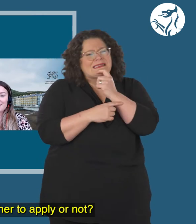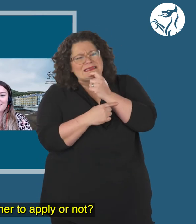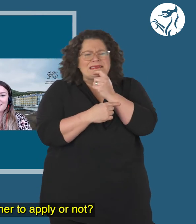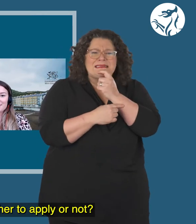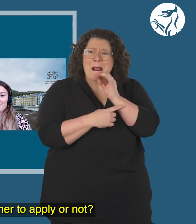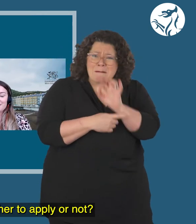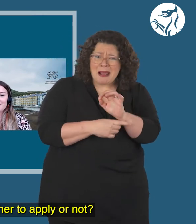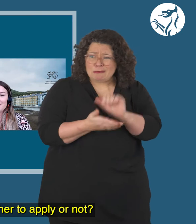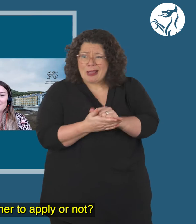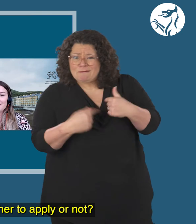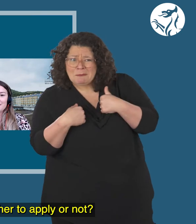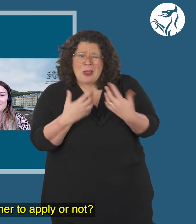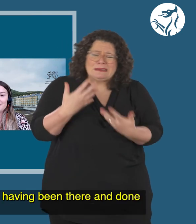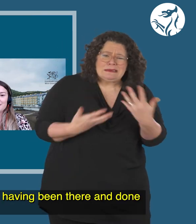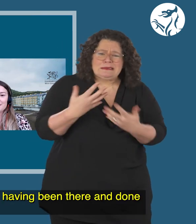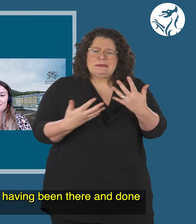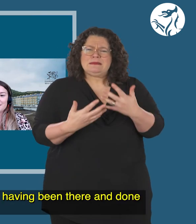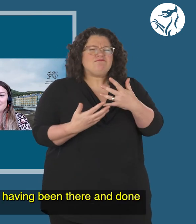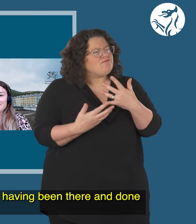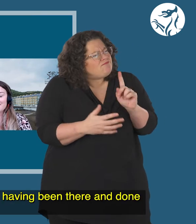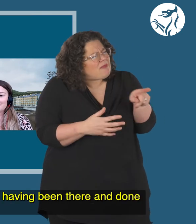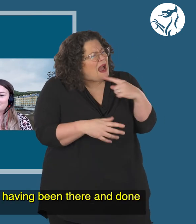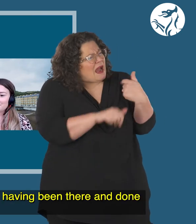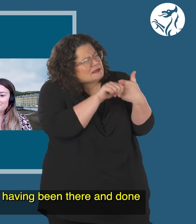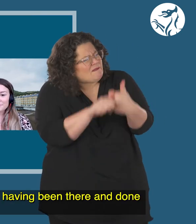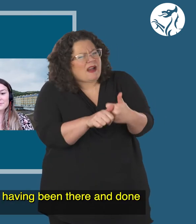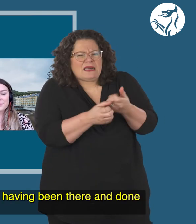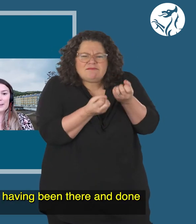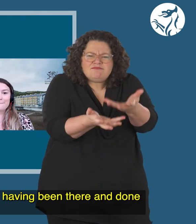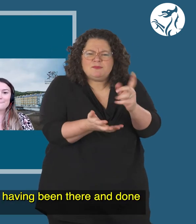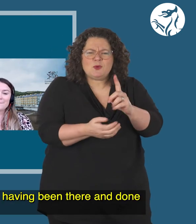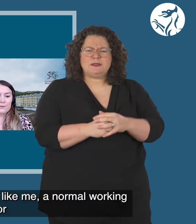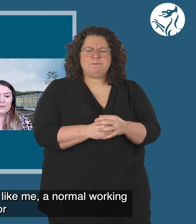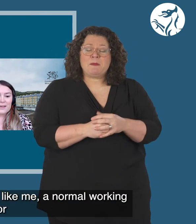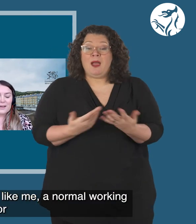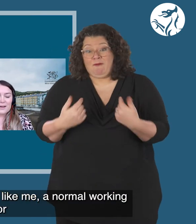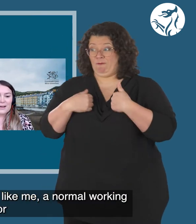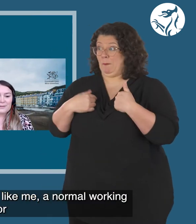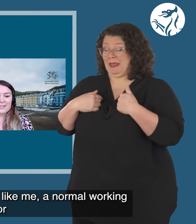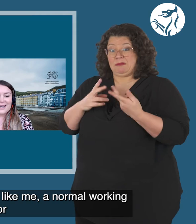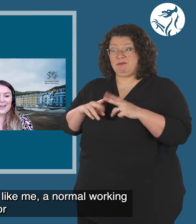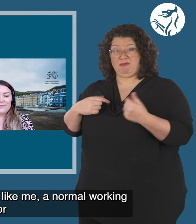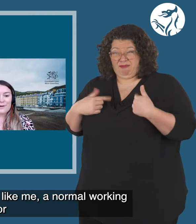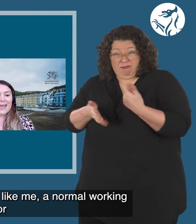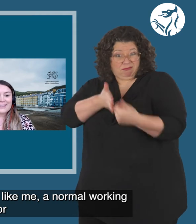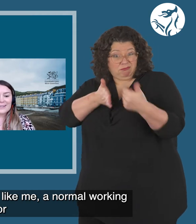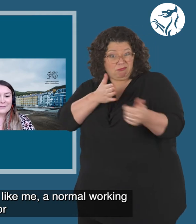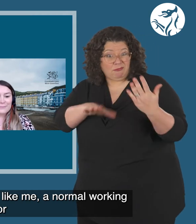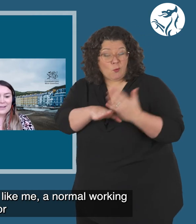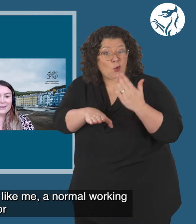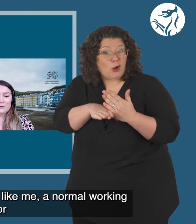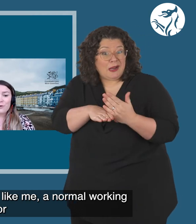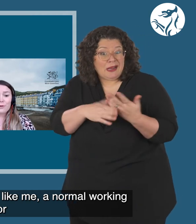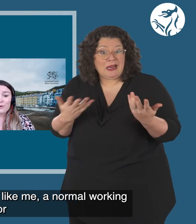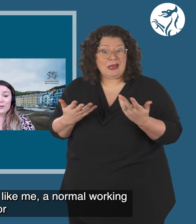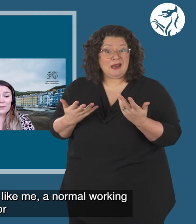isn't sure about whether to apply or not? What would be your advice to them having been there and done it? For me, I'd say if you're anything like